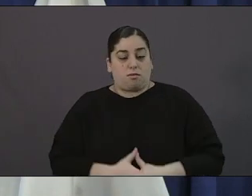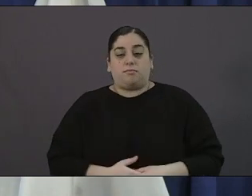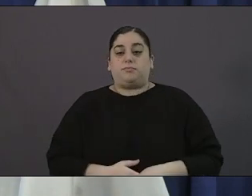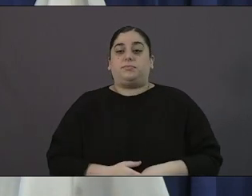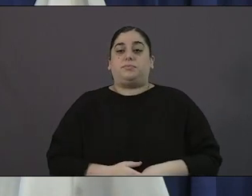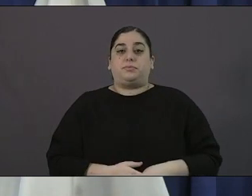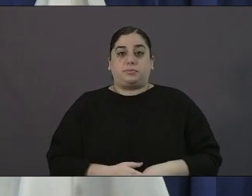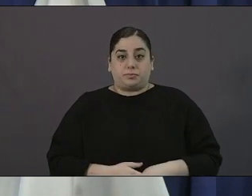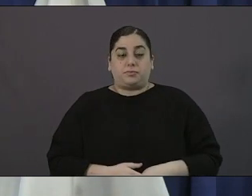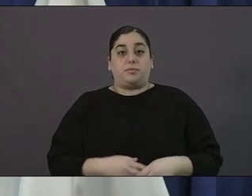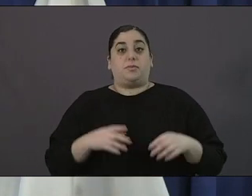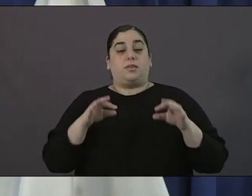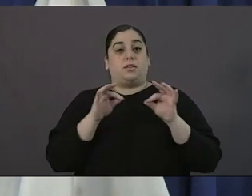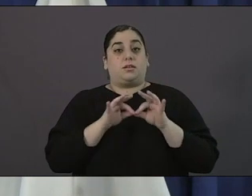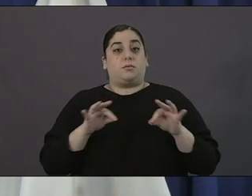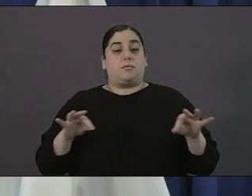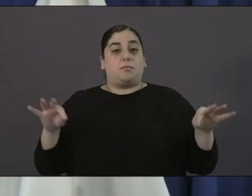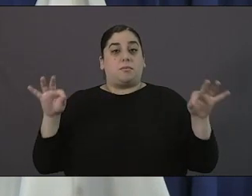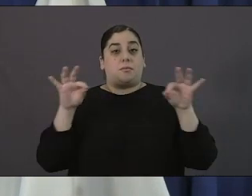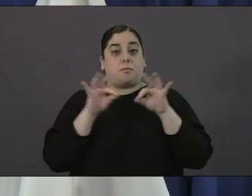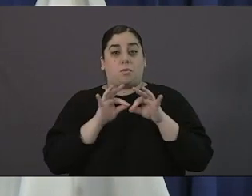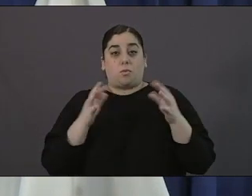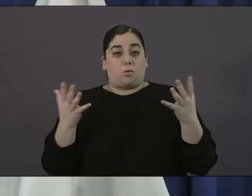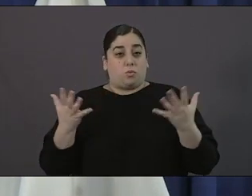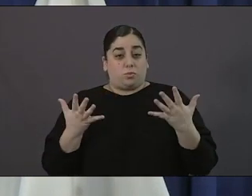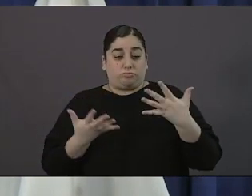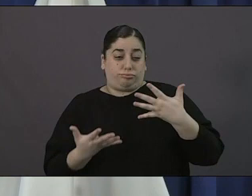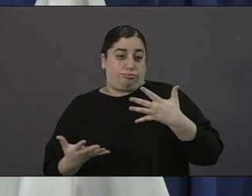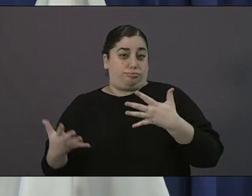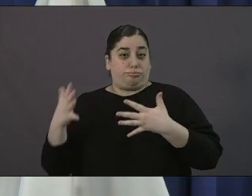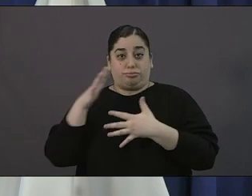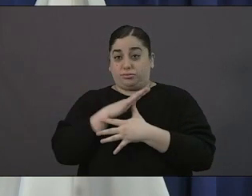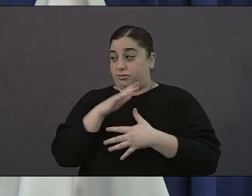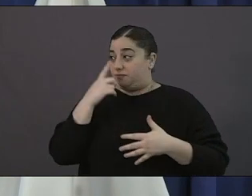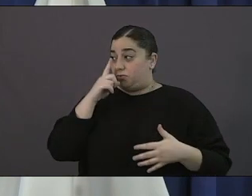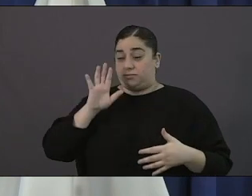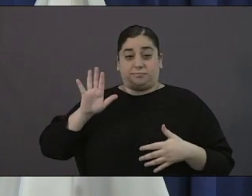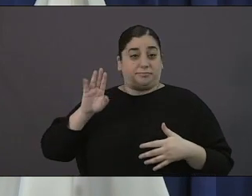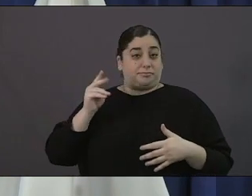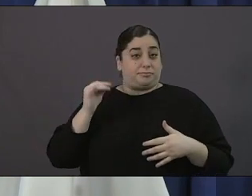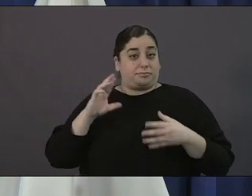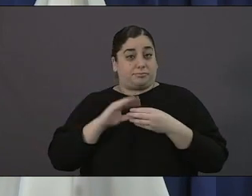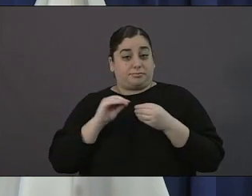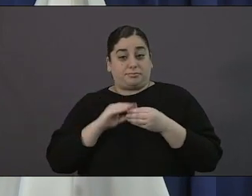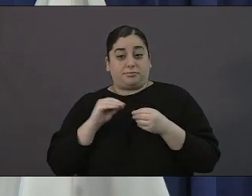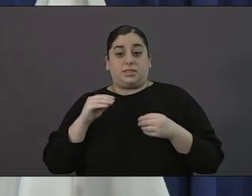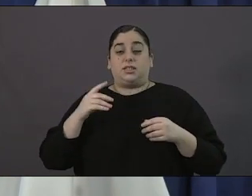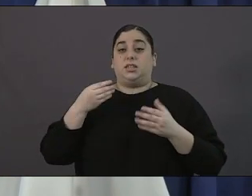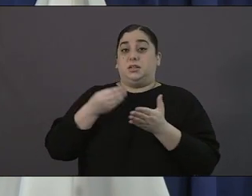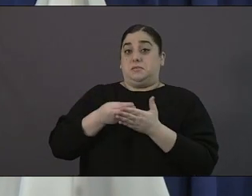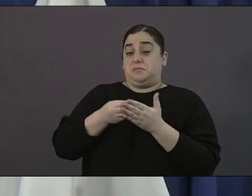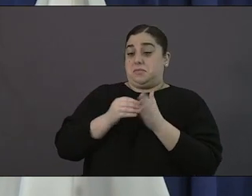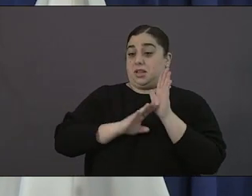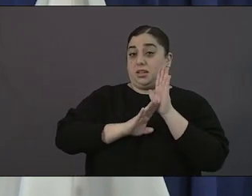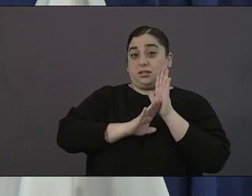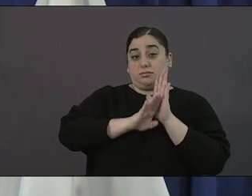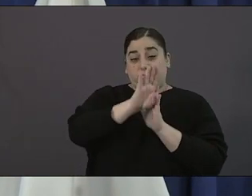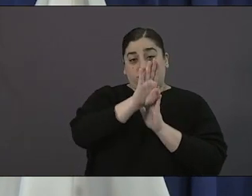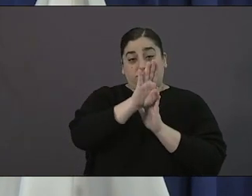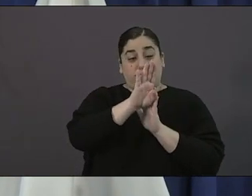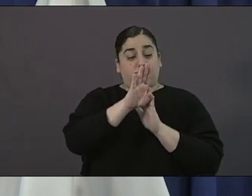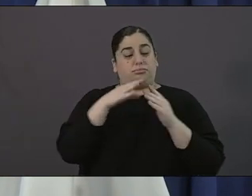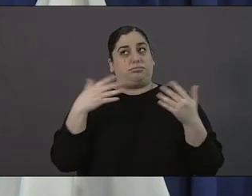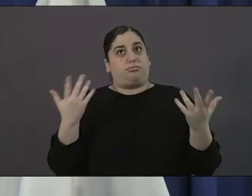the importance of taking the steps that we need to to open our economy to keep our economy as healthy as we can